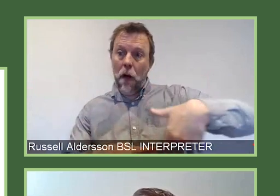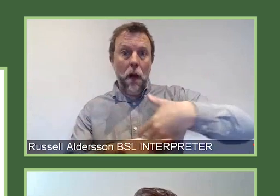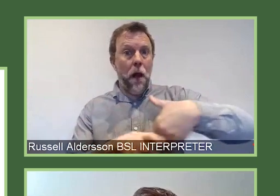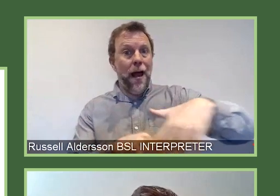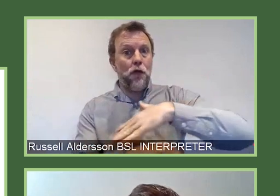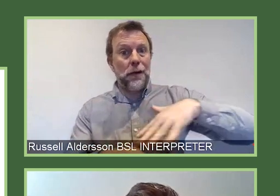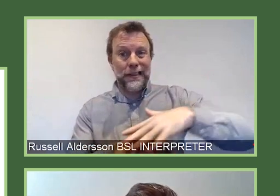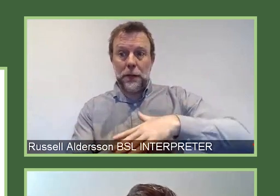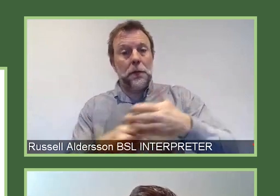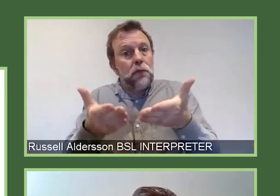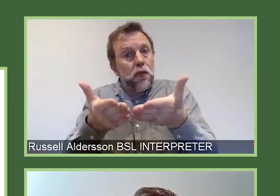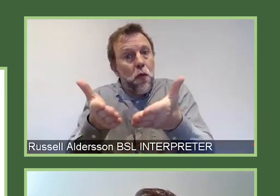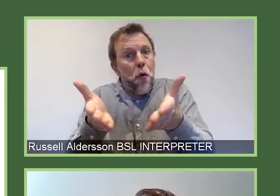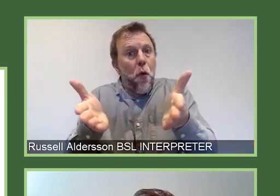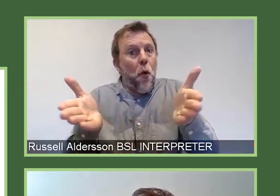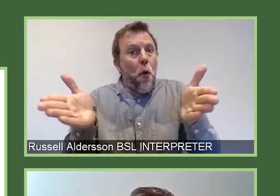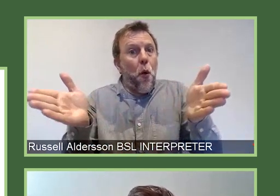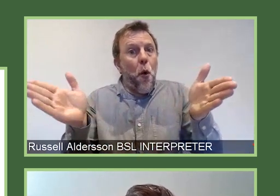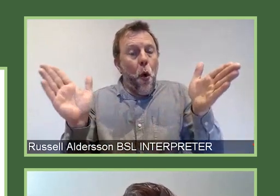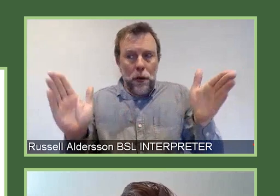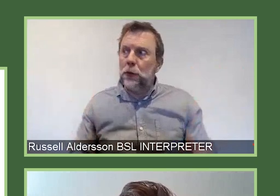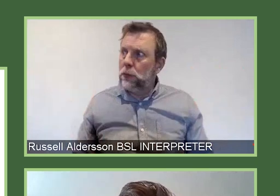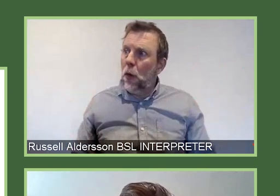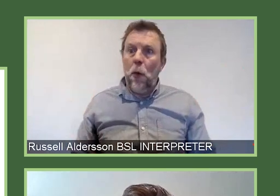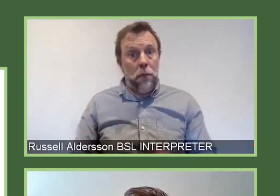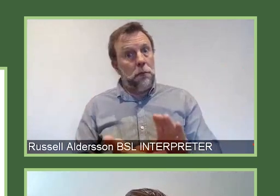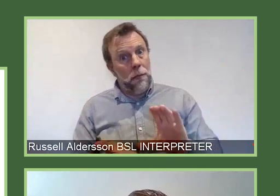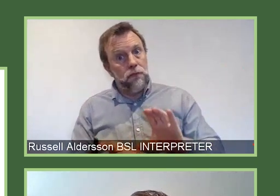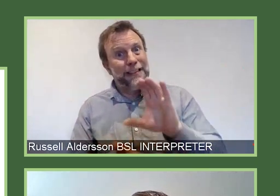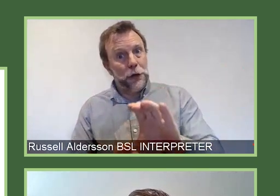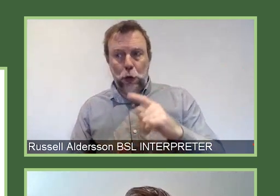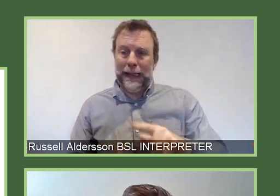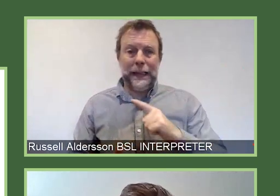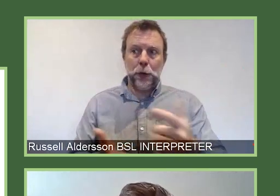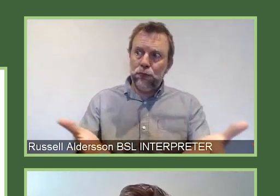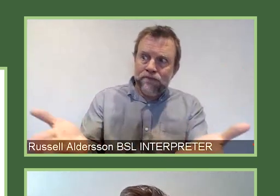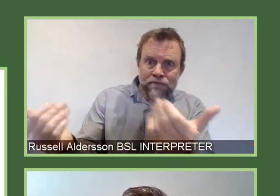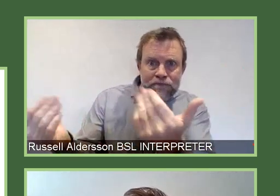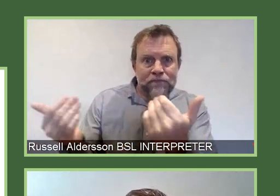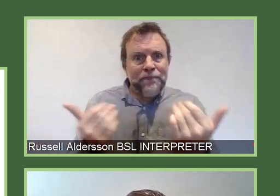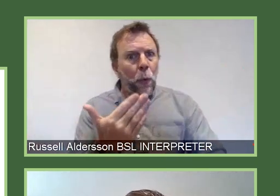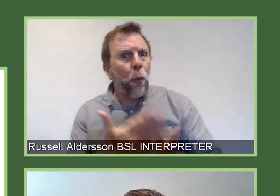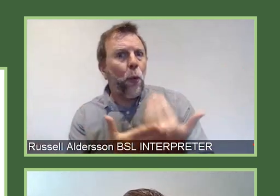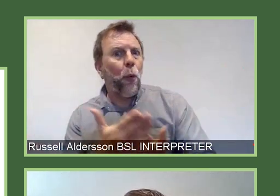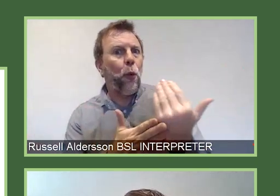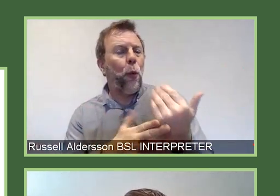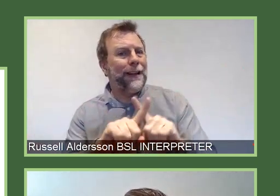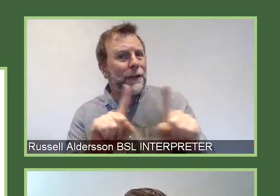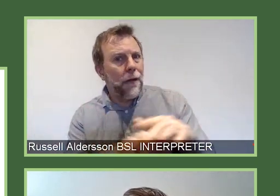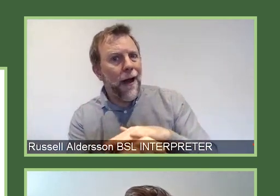So, that means, I think, walking the walk when it comes to talking about interdisciplinarity, and being open to other disciplines.